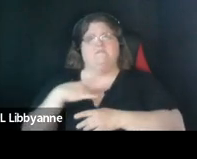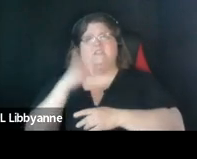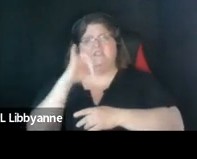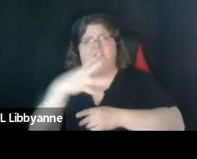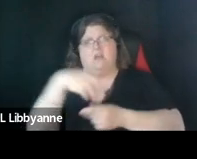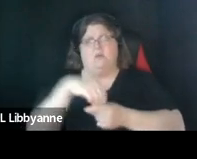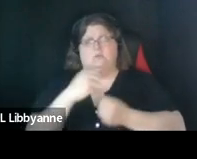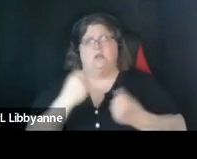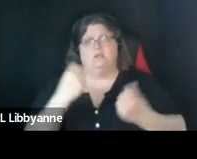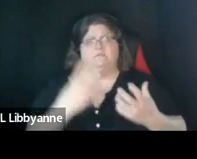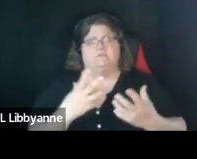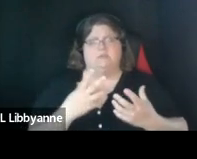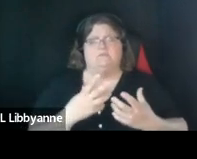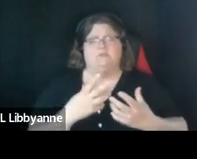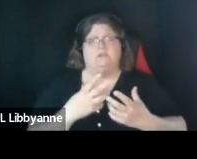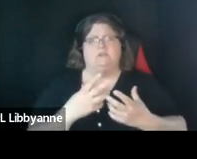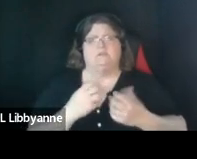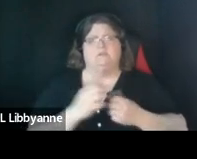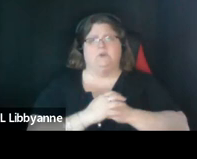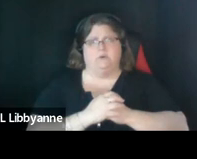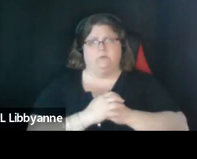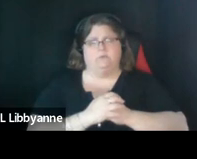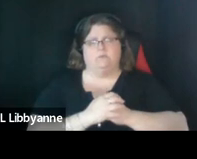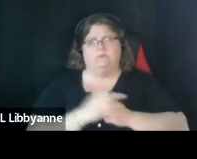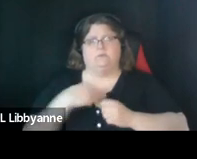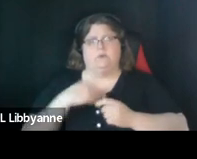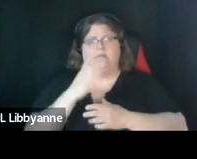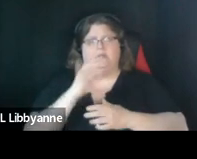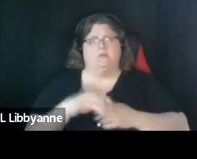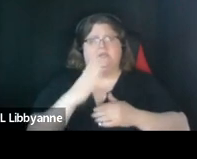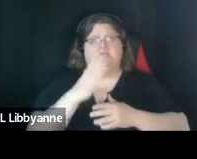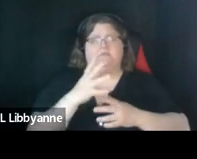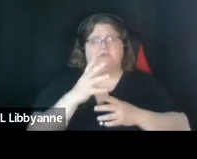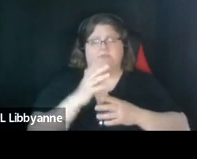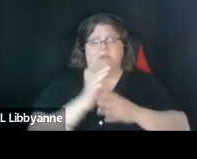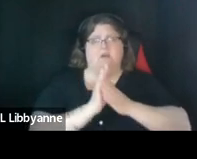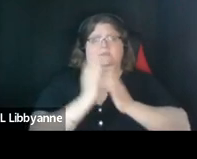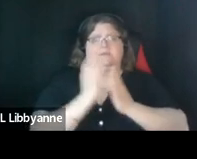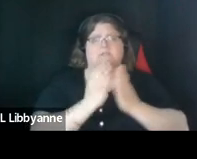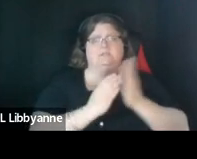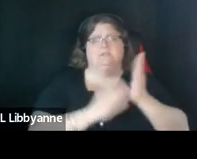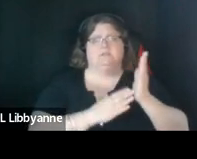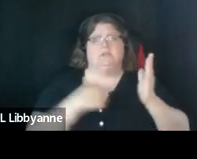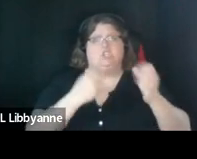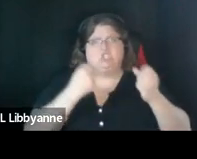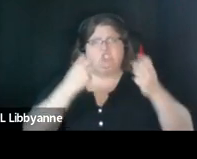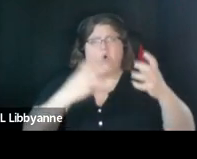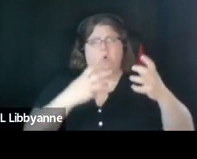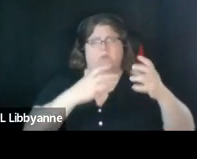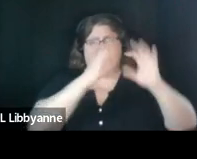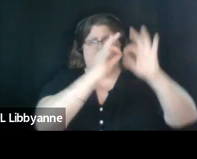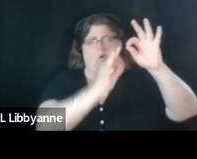a lot i'm just wondering because especially in this section there are so many different bullet points if it would be a value